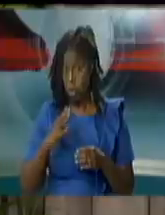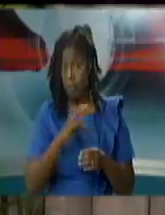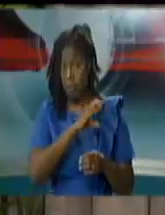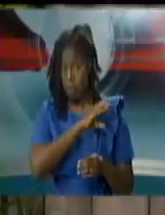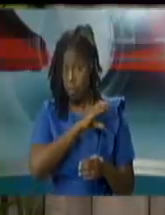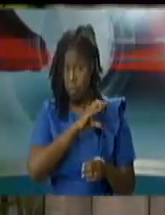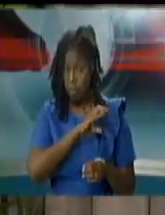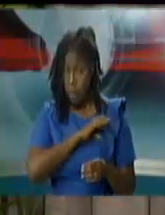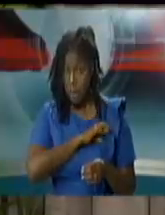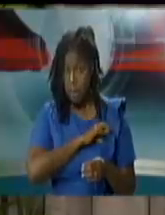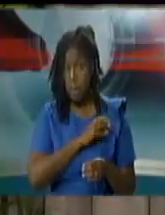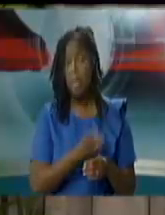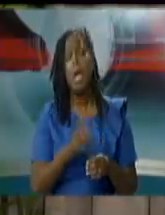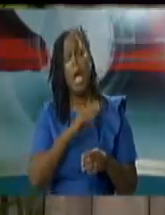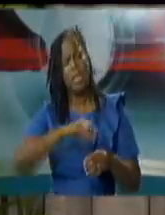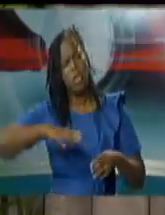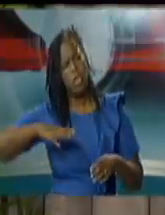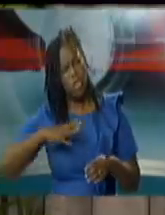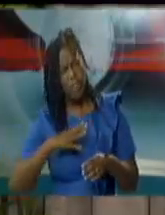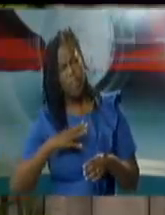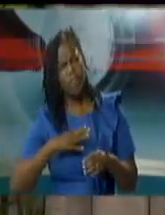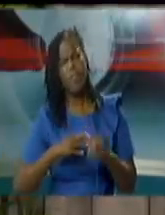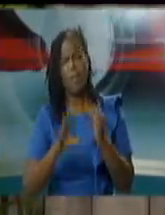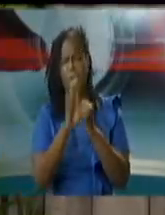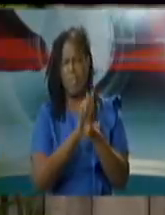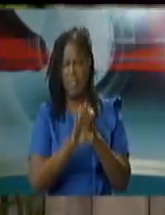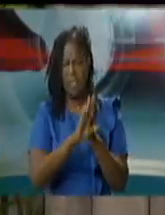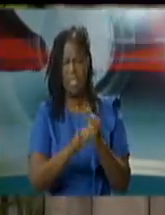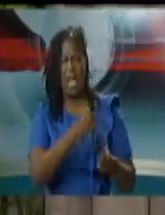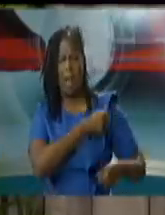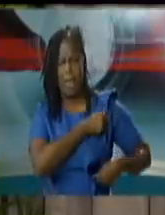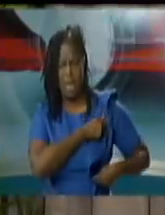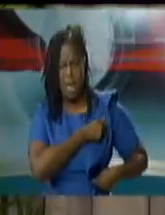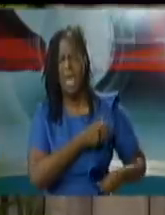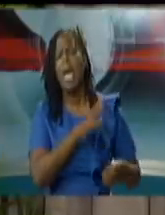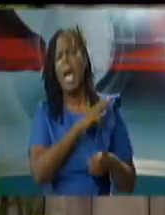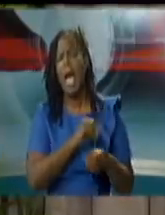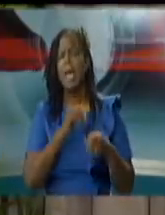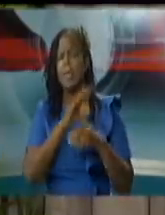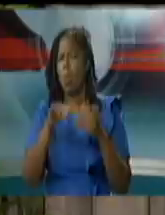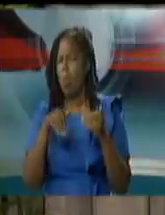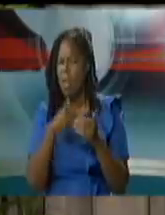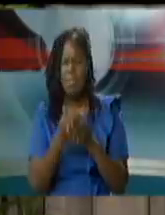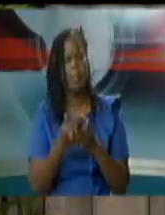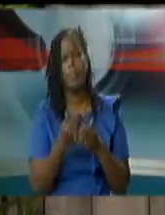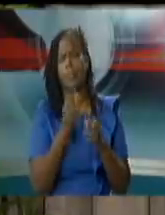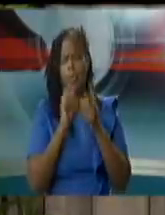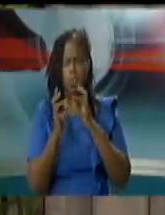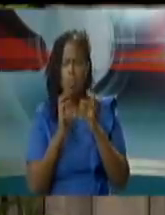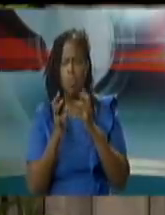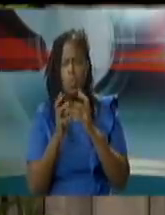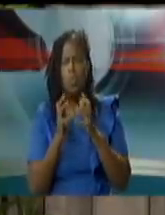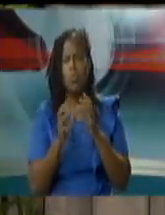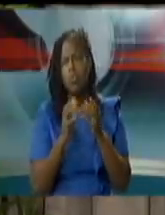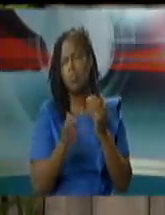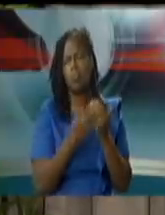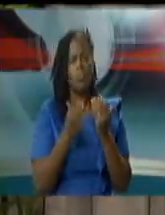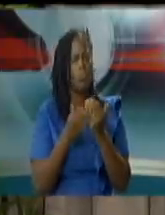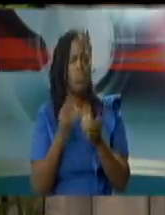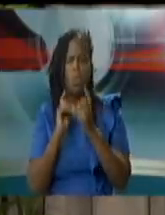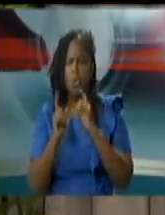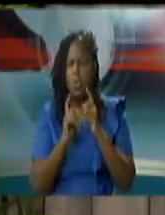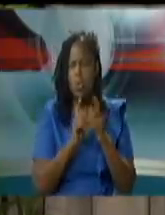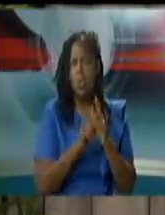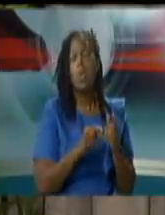with the chief of defense staff and the commission of police and the commission of police as you know speaks quite um easily on this matter as well so